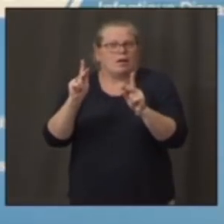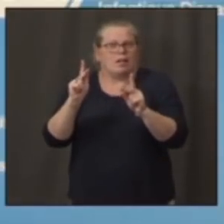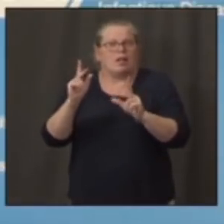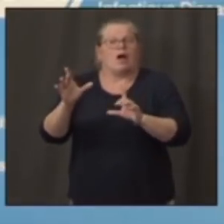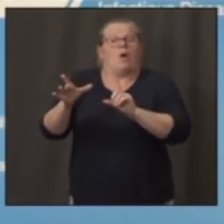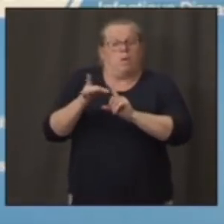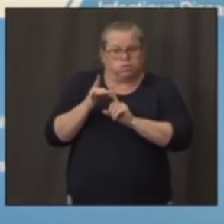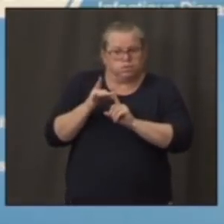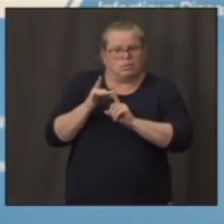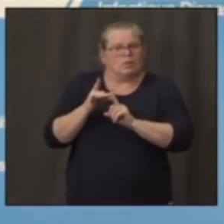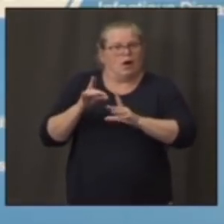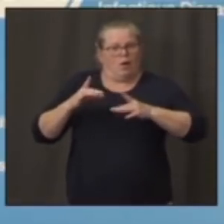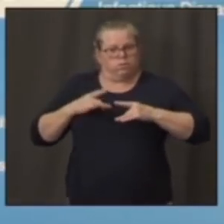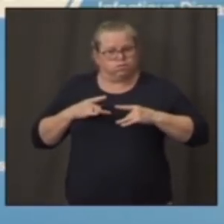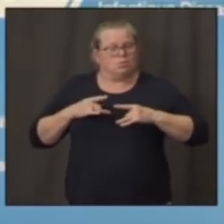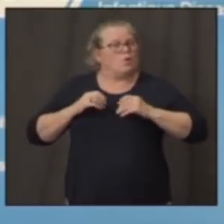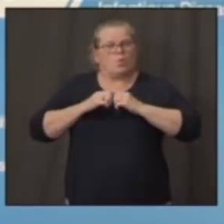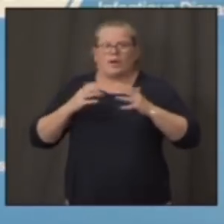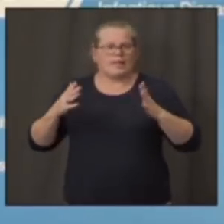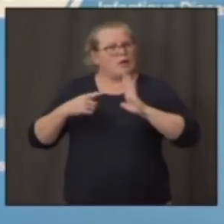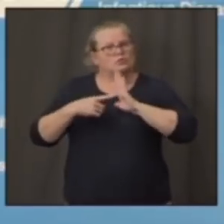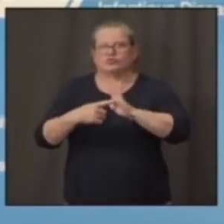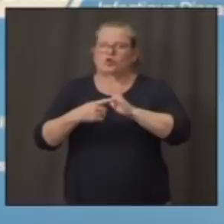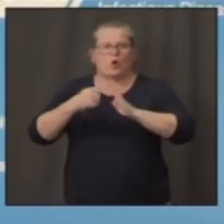leave that up to the local health officials.